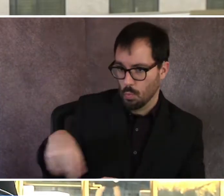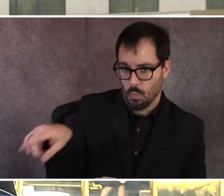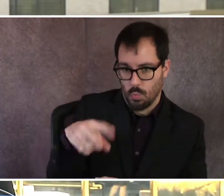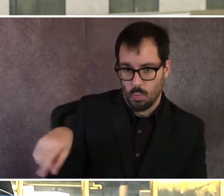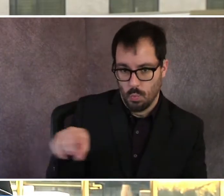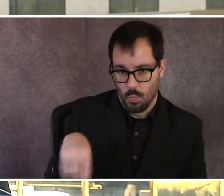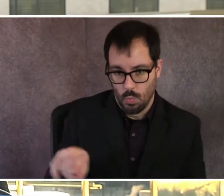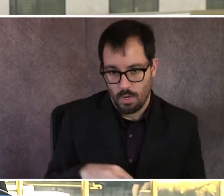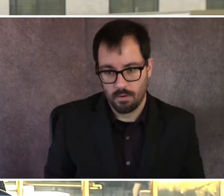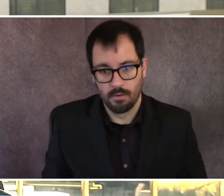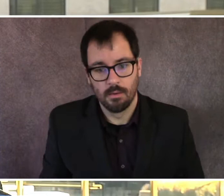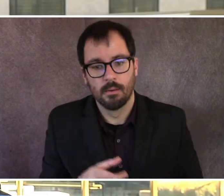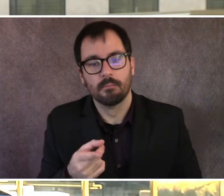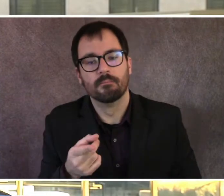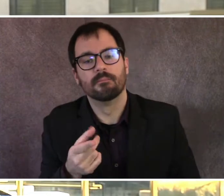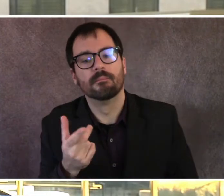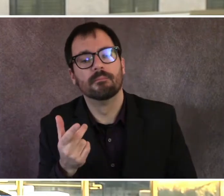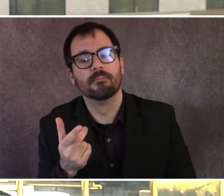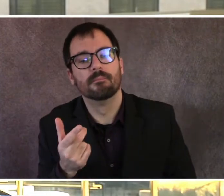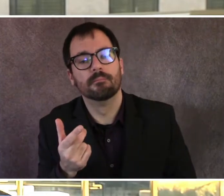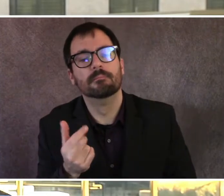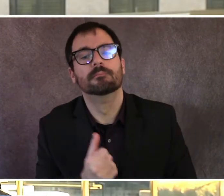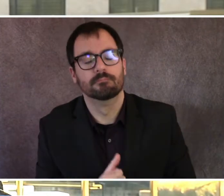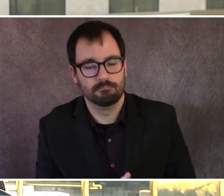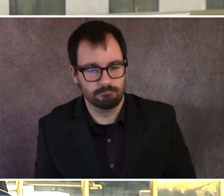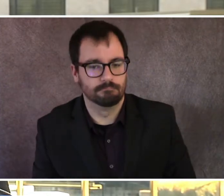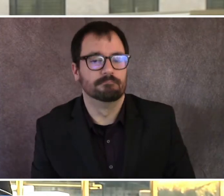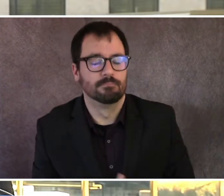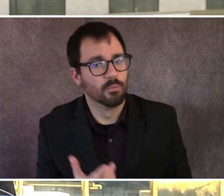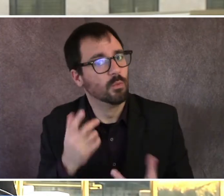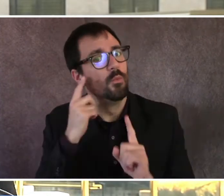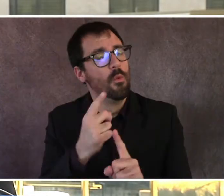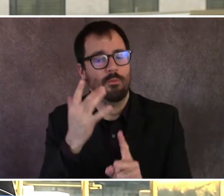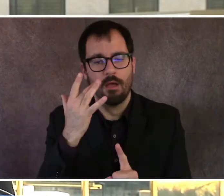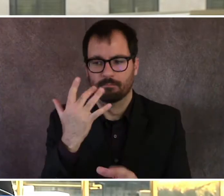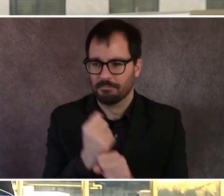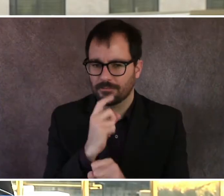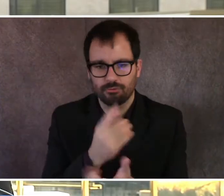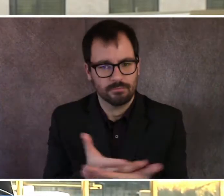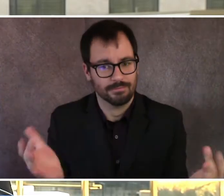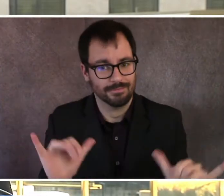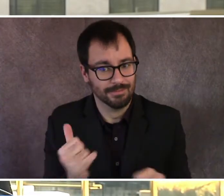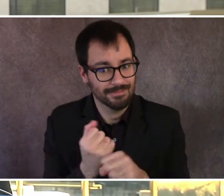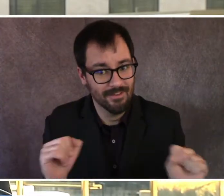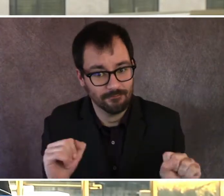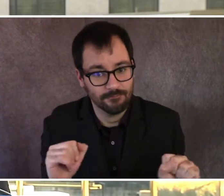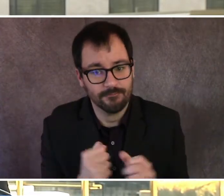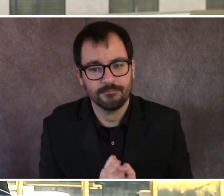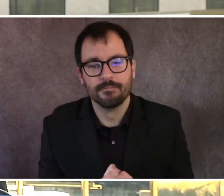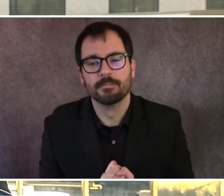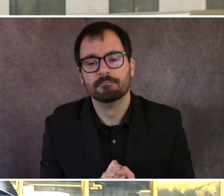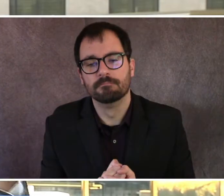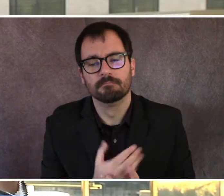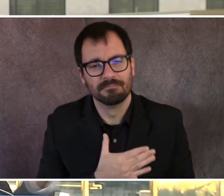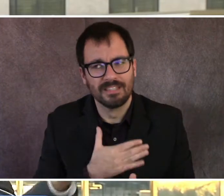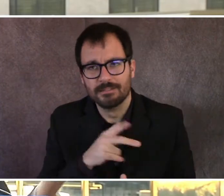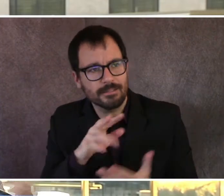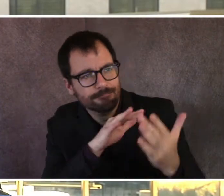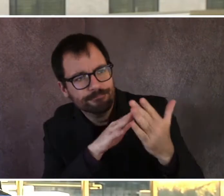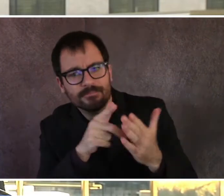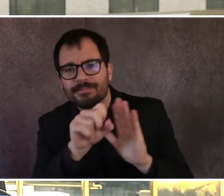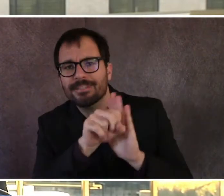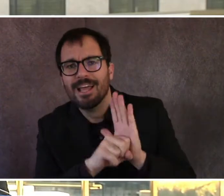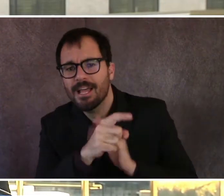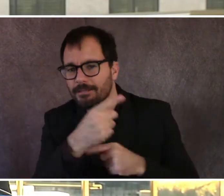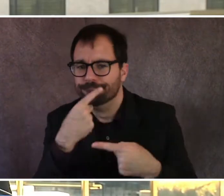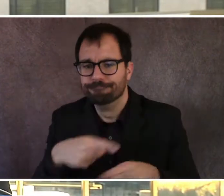sure that everyone stays safe. And please learn how to follow the new state advisories that go into effect. They'll be in effect tomorrow, actually. The mask order is